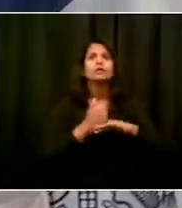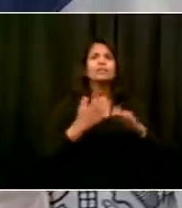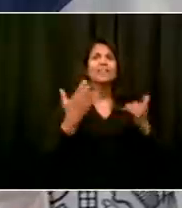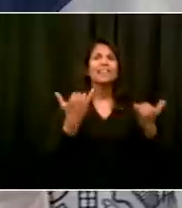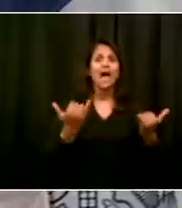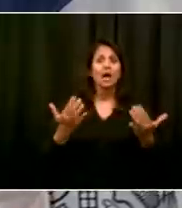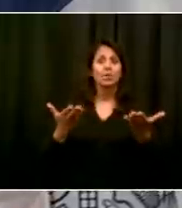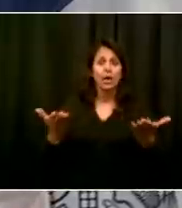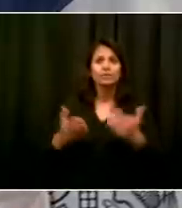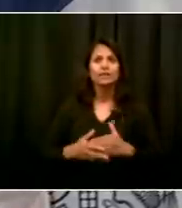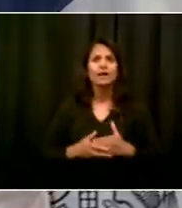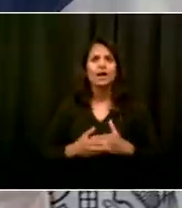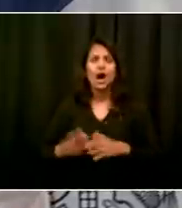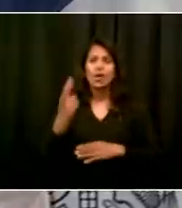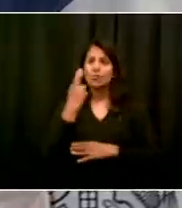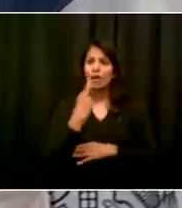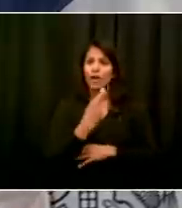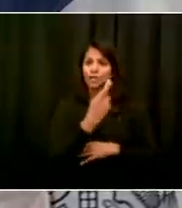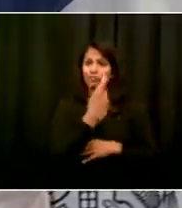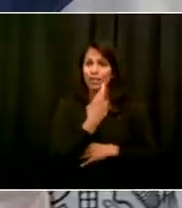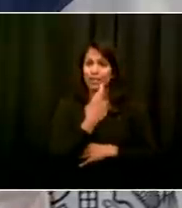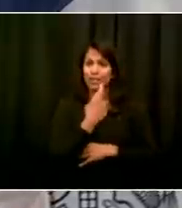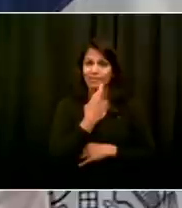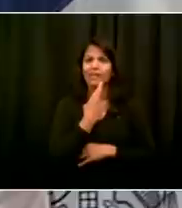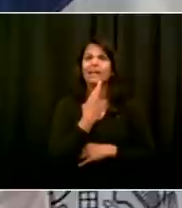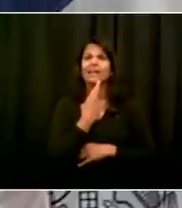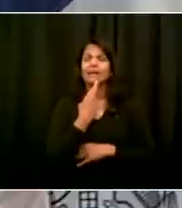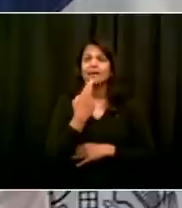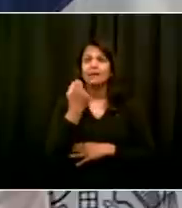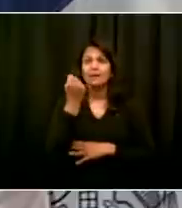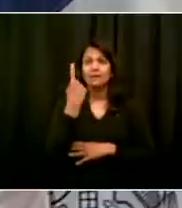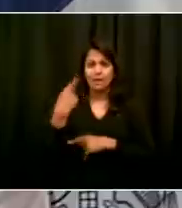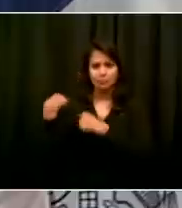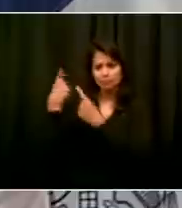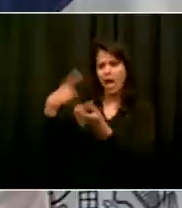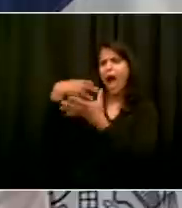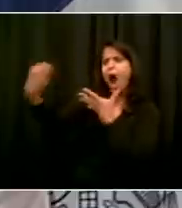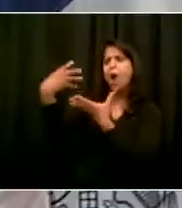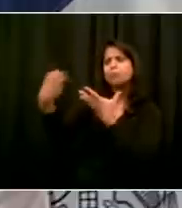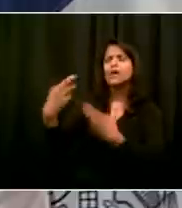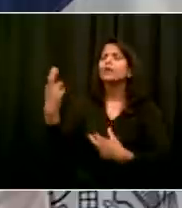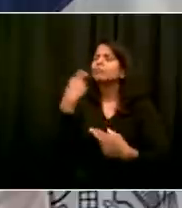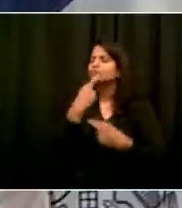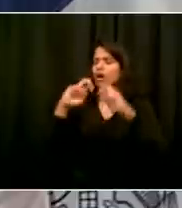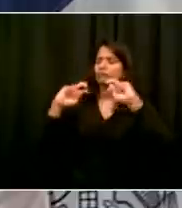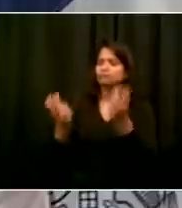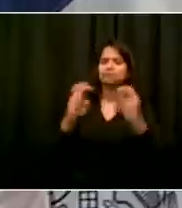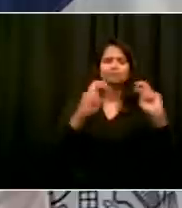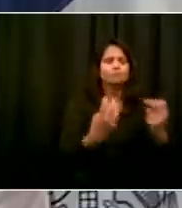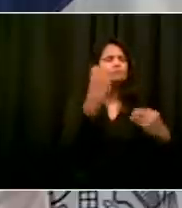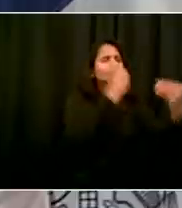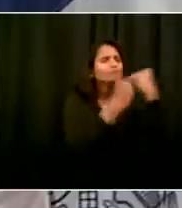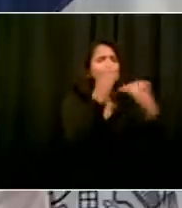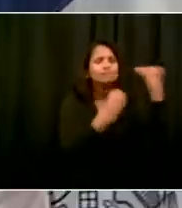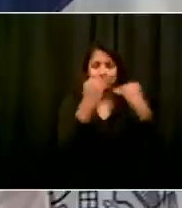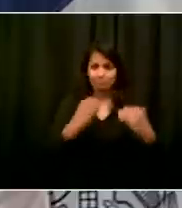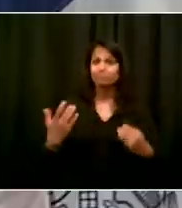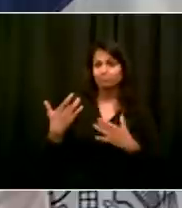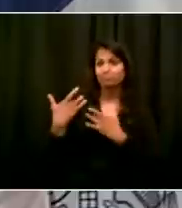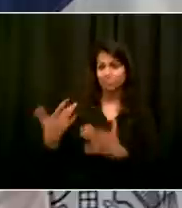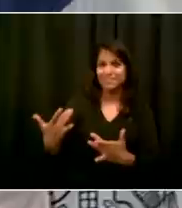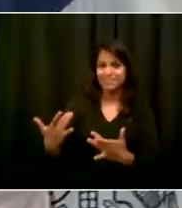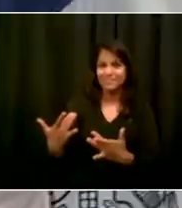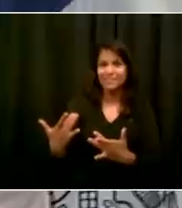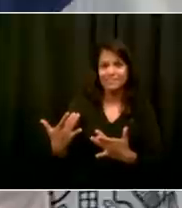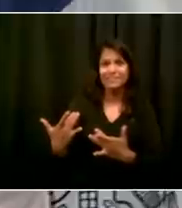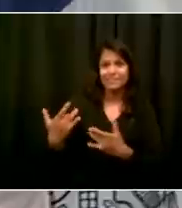so tough through this crisis. Obviously, important news in the last few days, we announced that outdoor